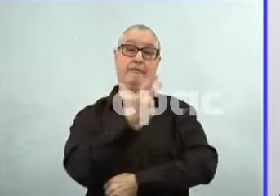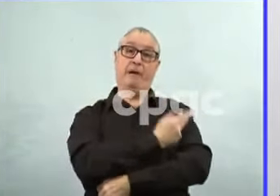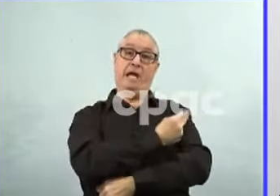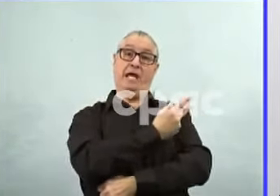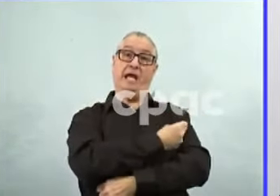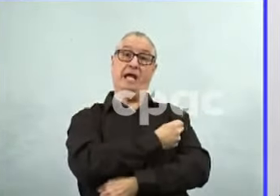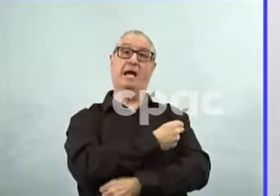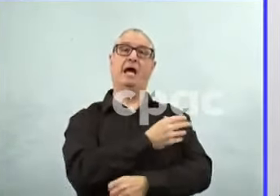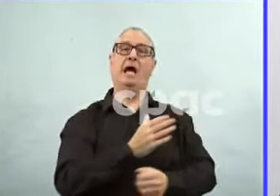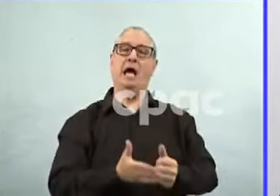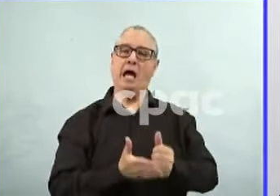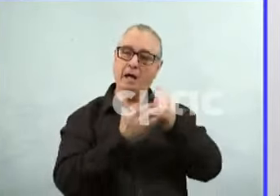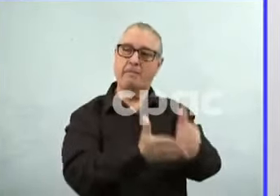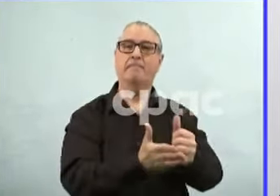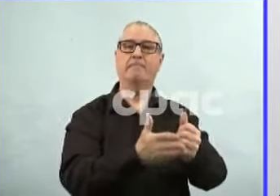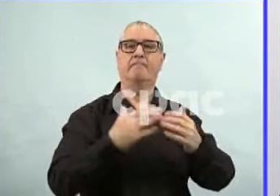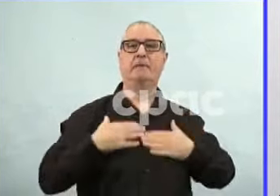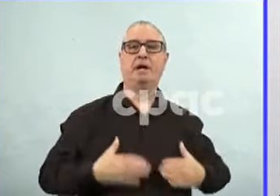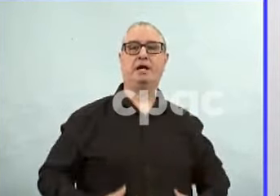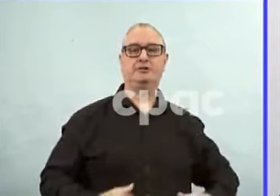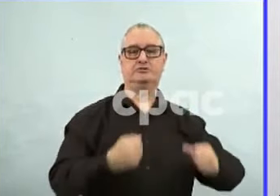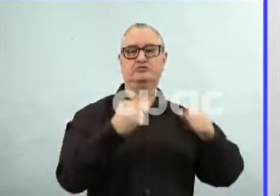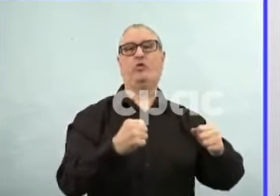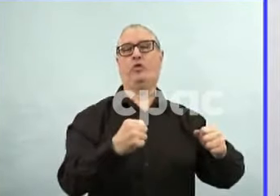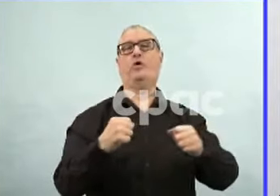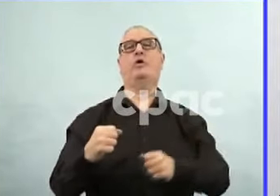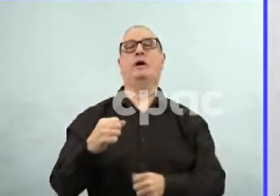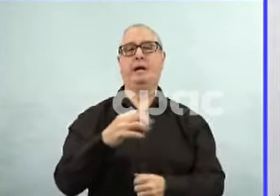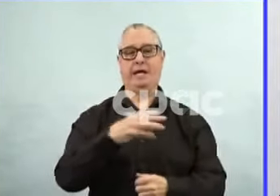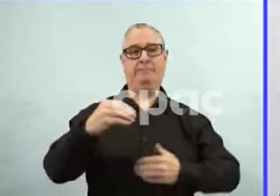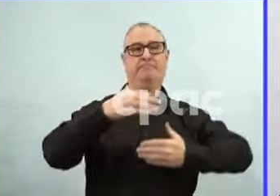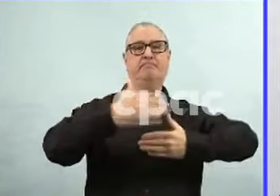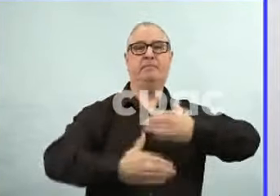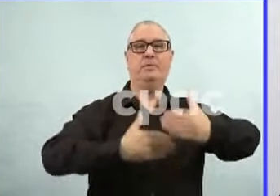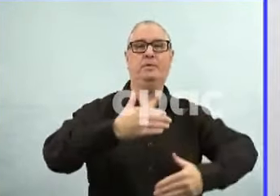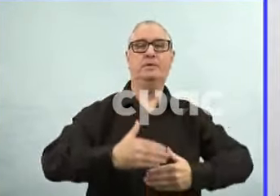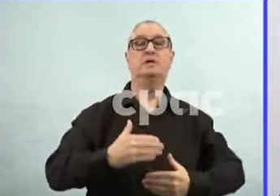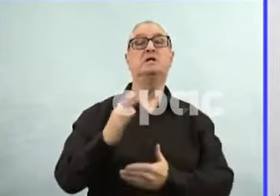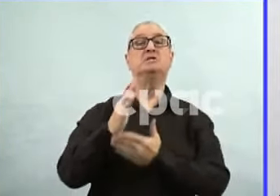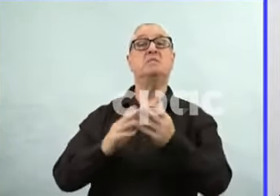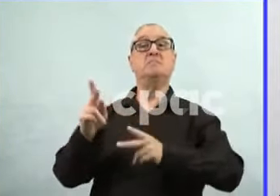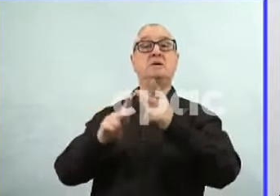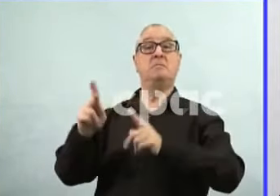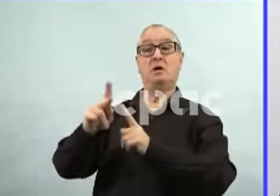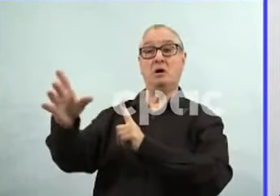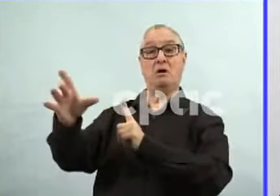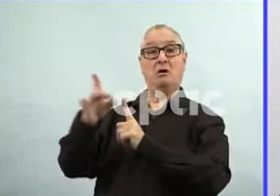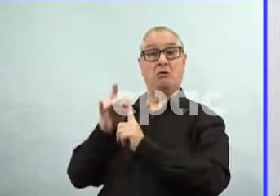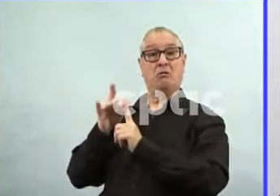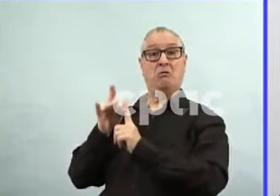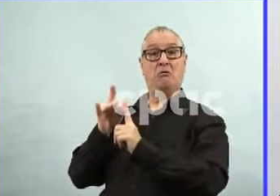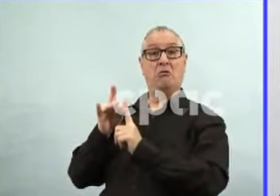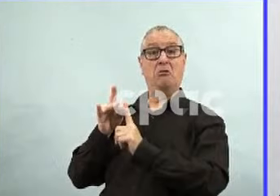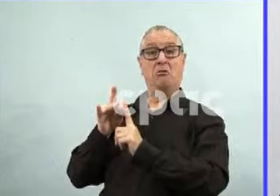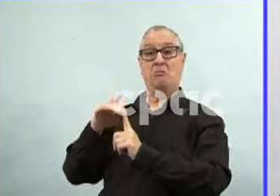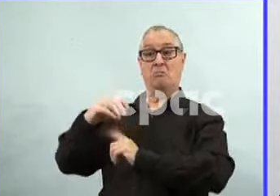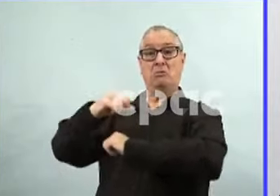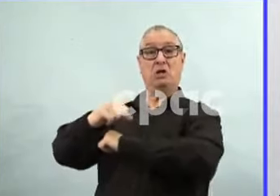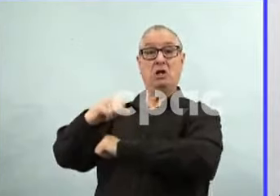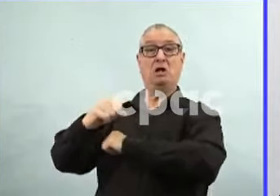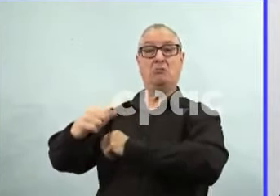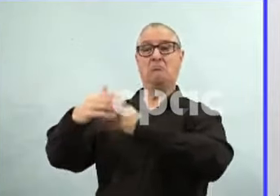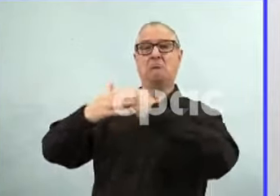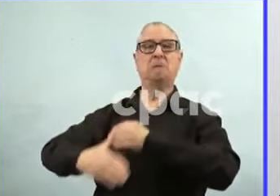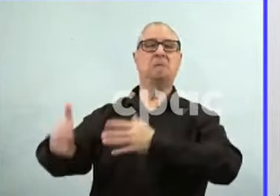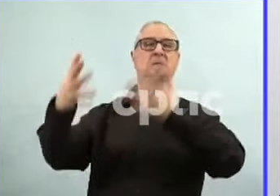So please don't assume that you are protected after an infection. We do know that infection does provide some protection, but please